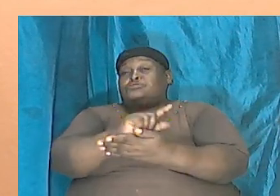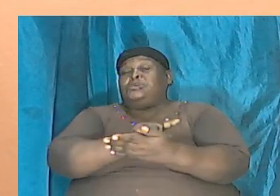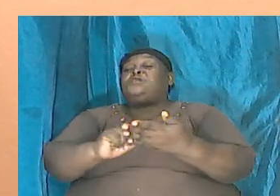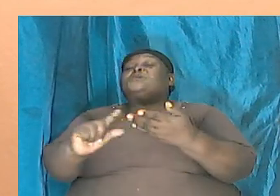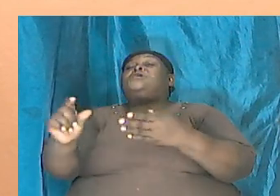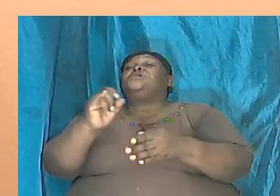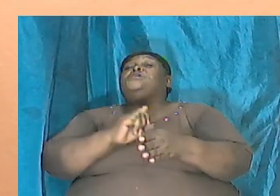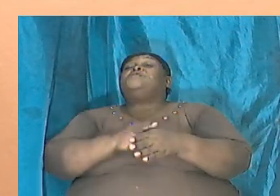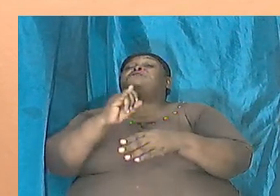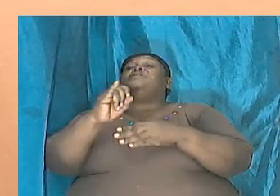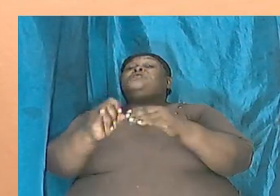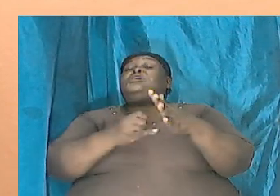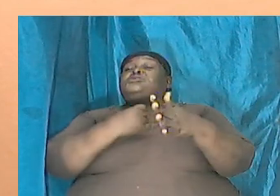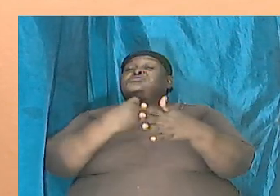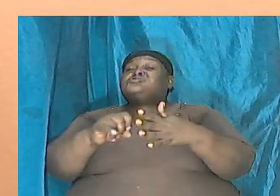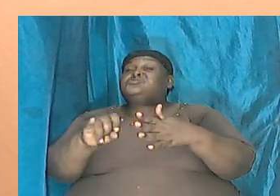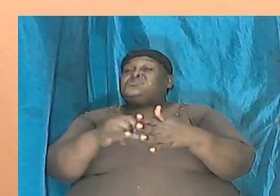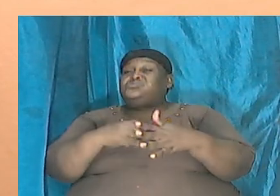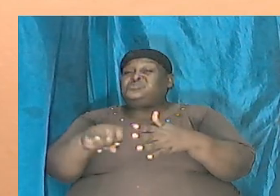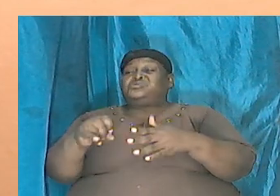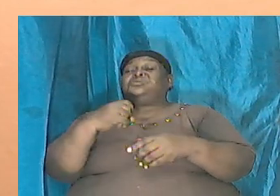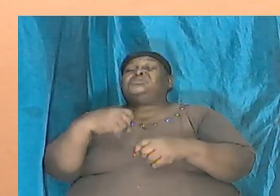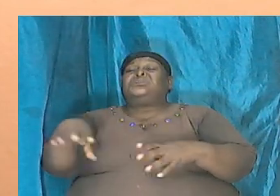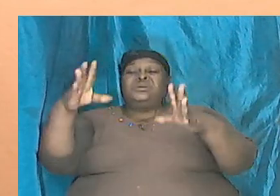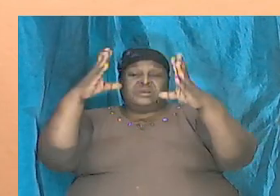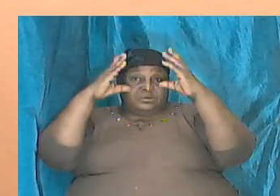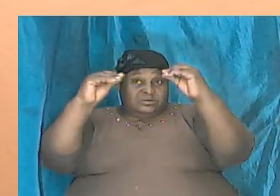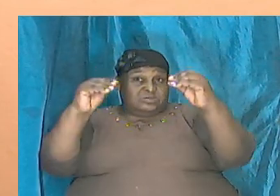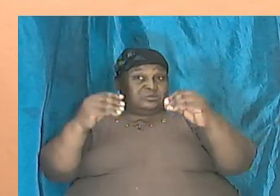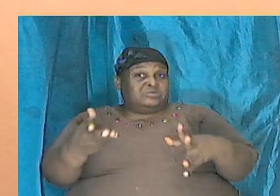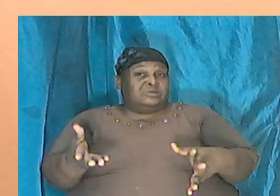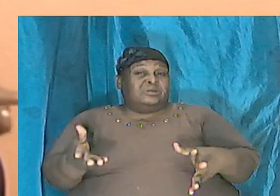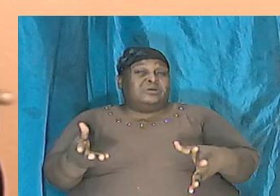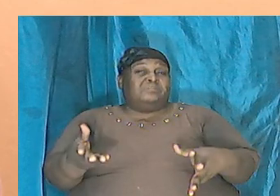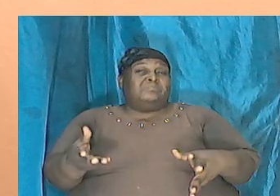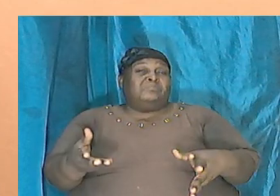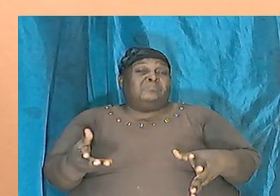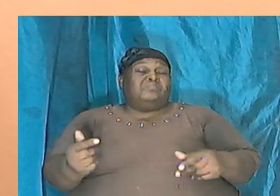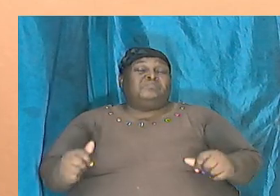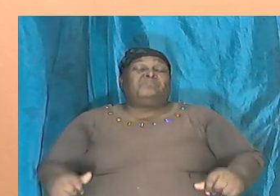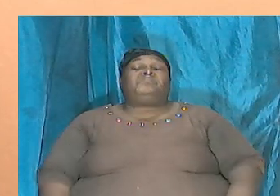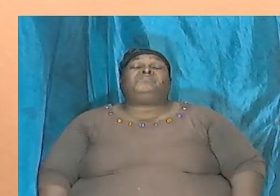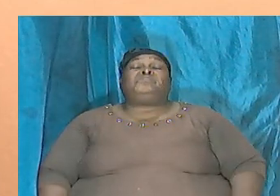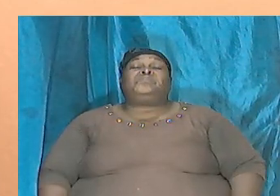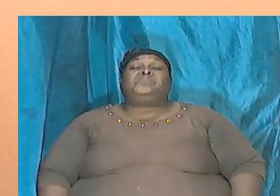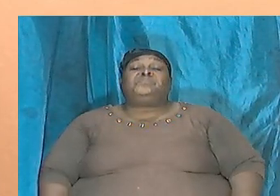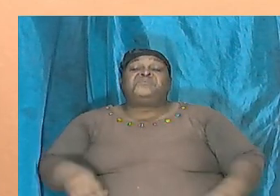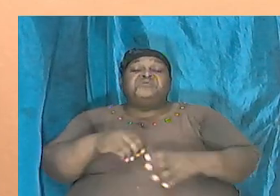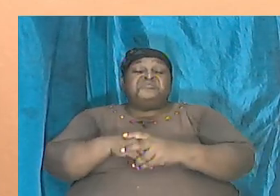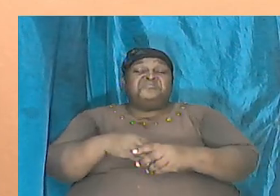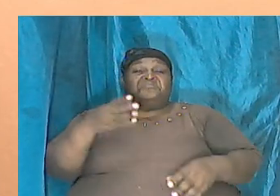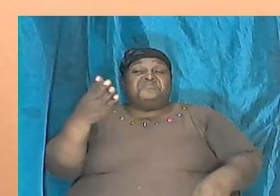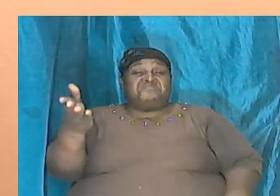institutions that taught them and impressed and instilled in their